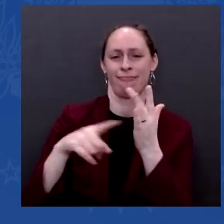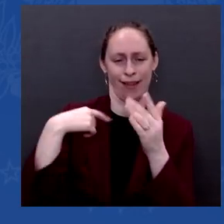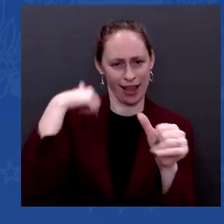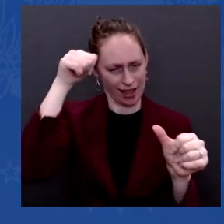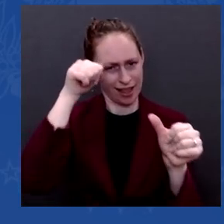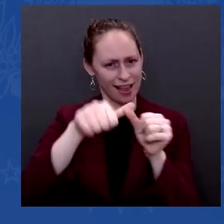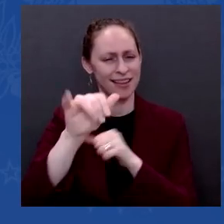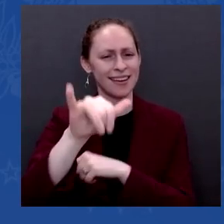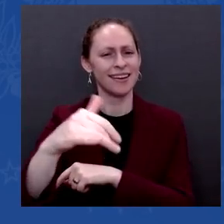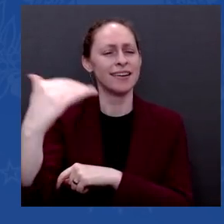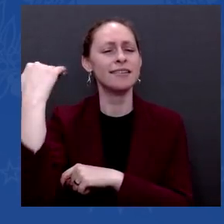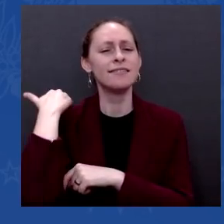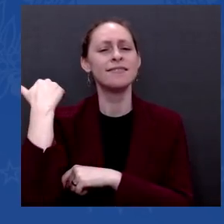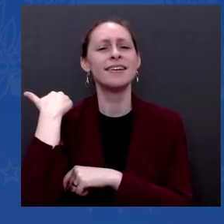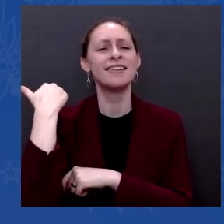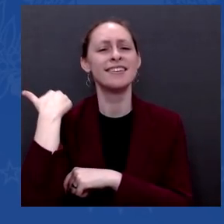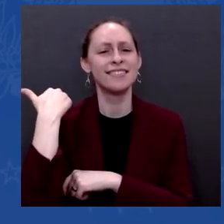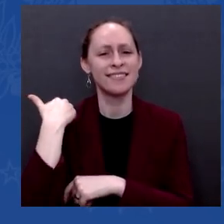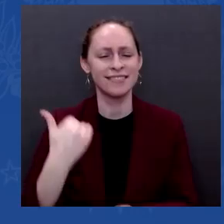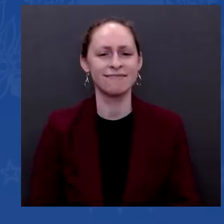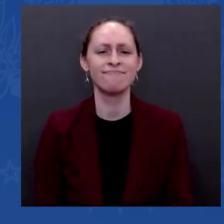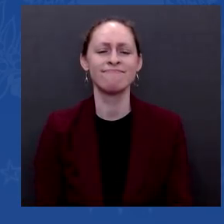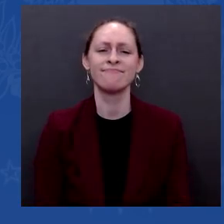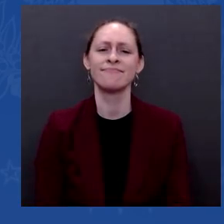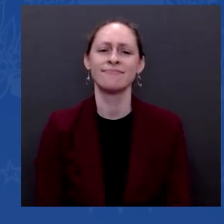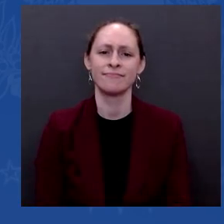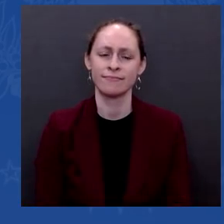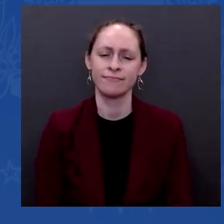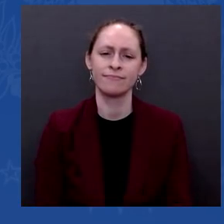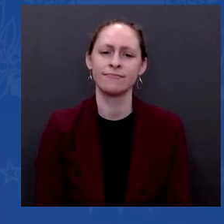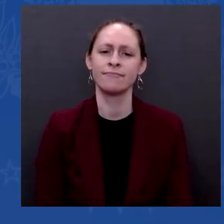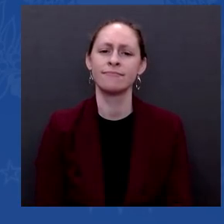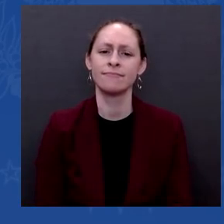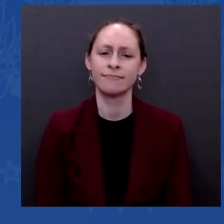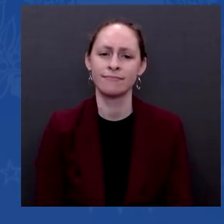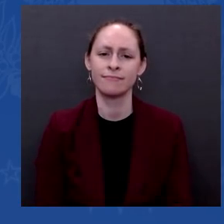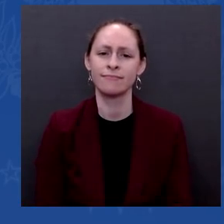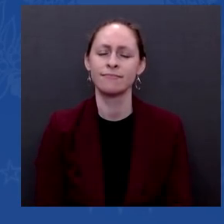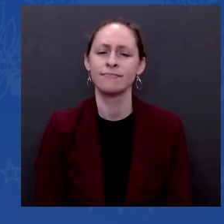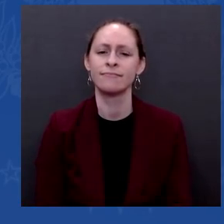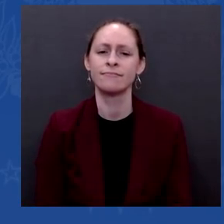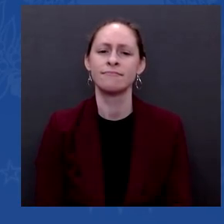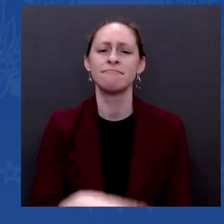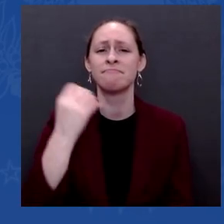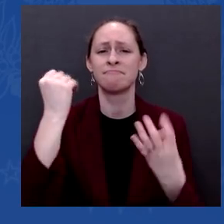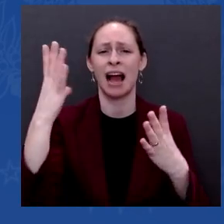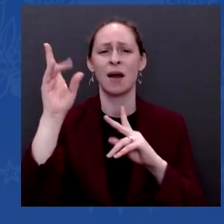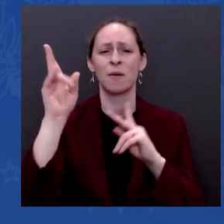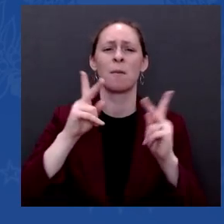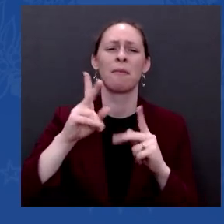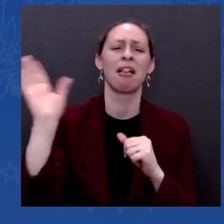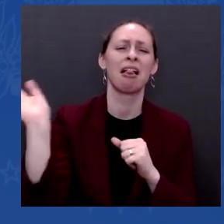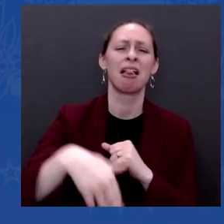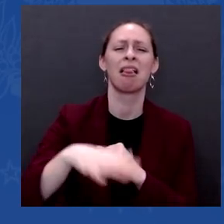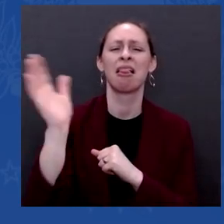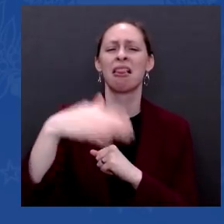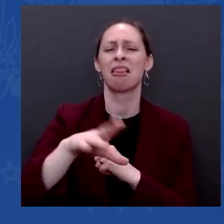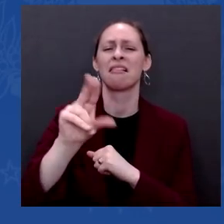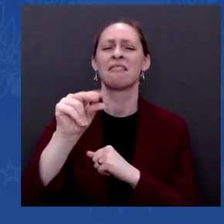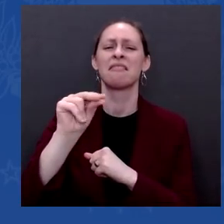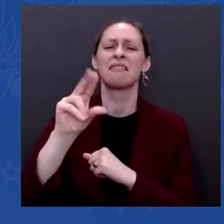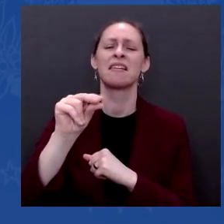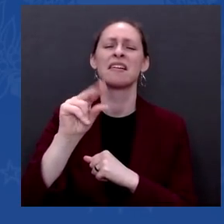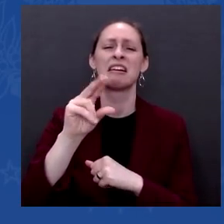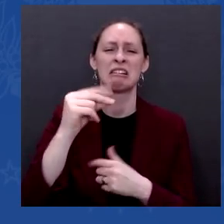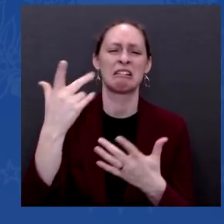do away with with health care, with Obamacare. And I started pointing out that if you did that, preexisting